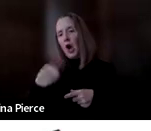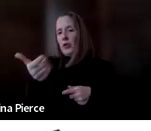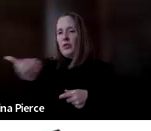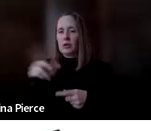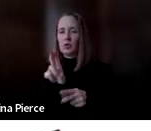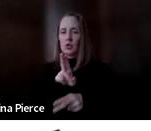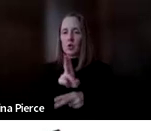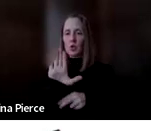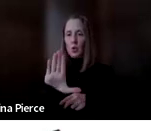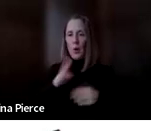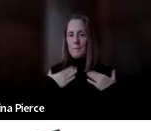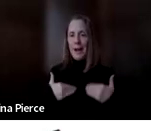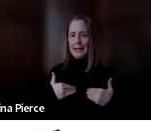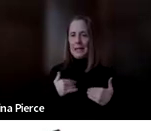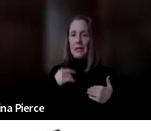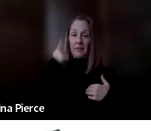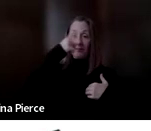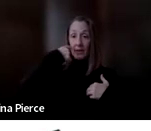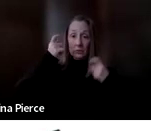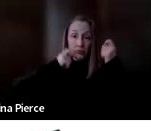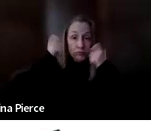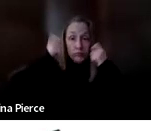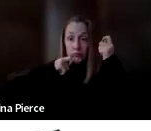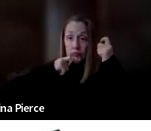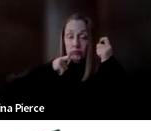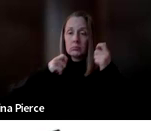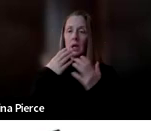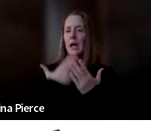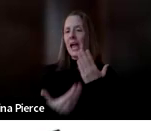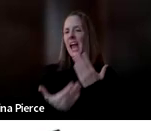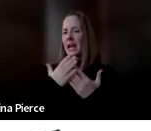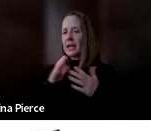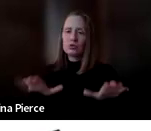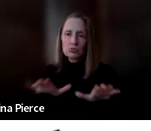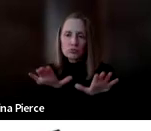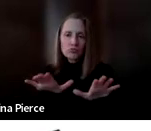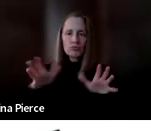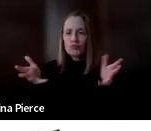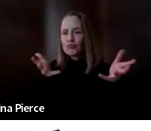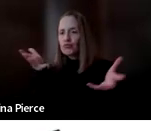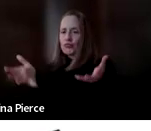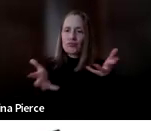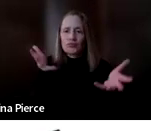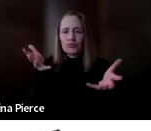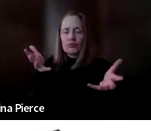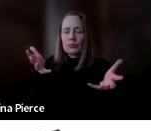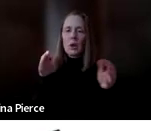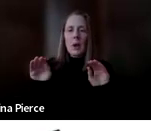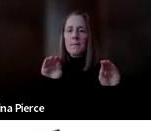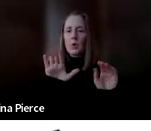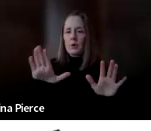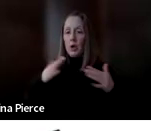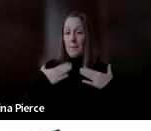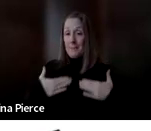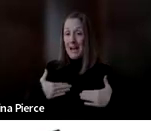body. So facial expressions, you know, hand gestures, moving your body, you know, taking a